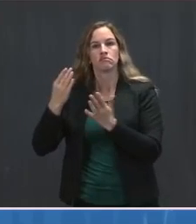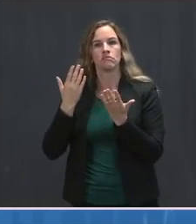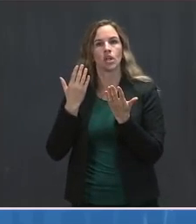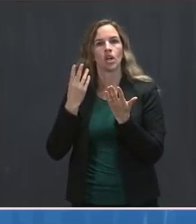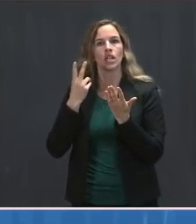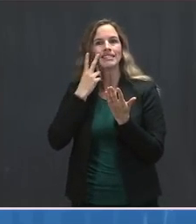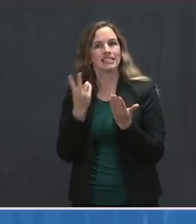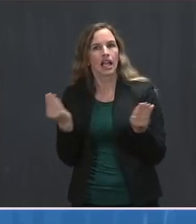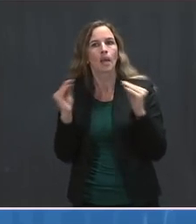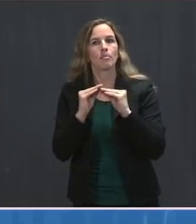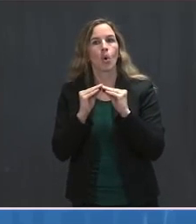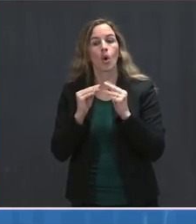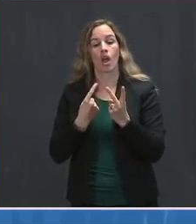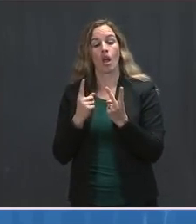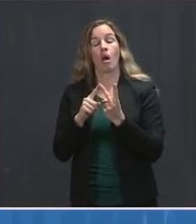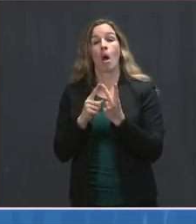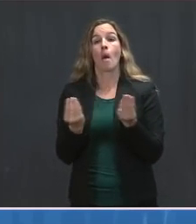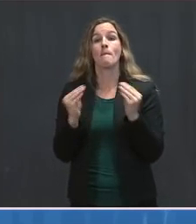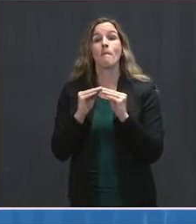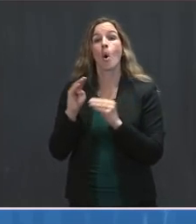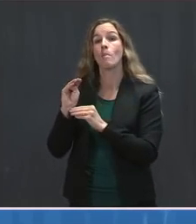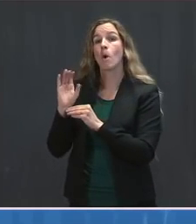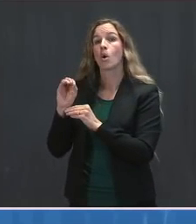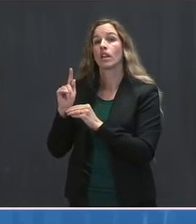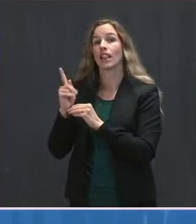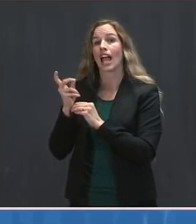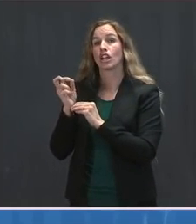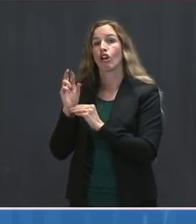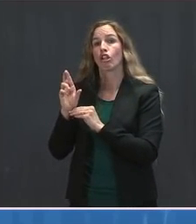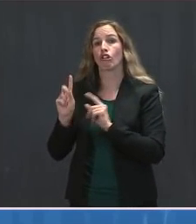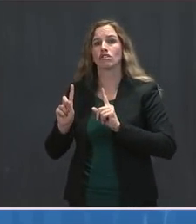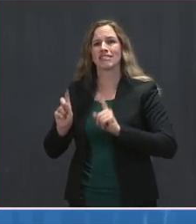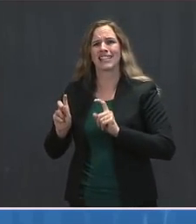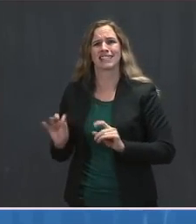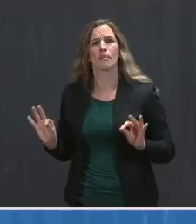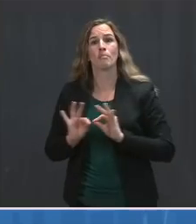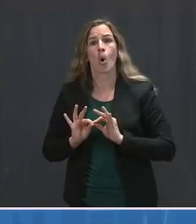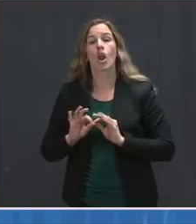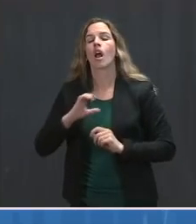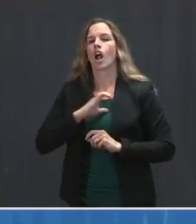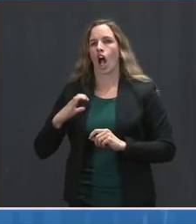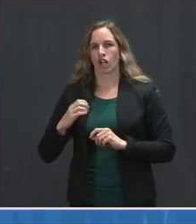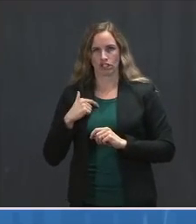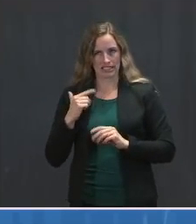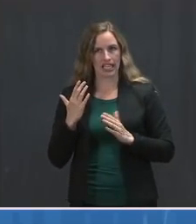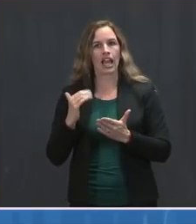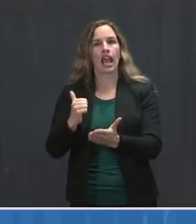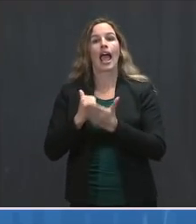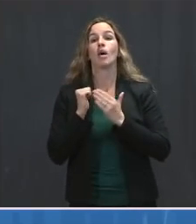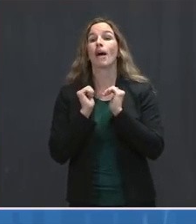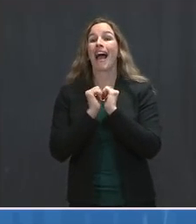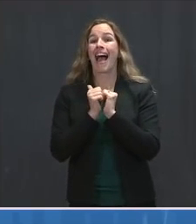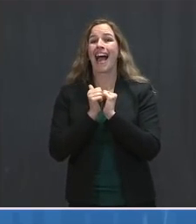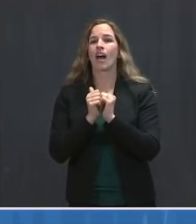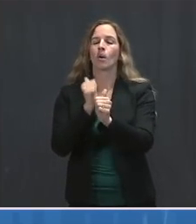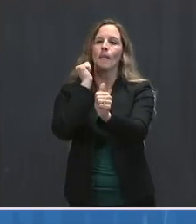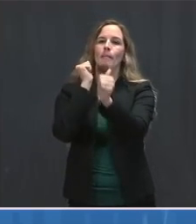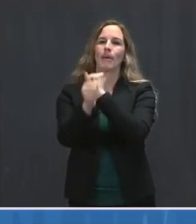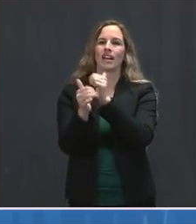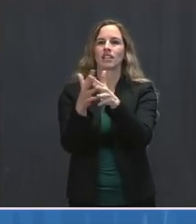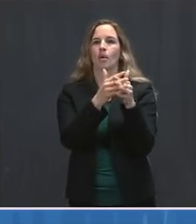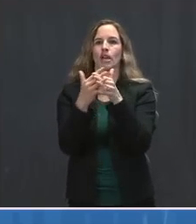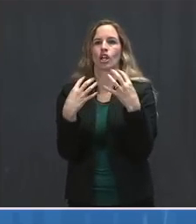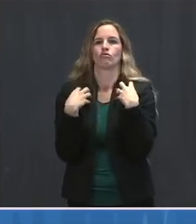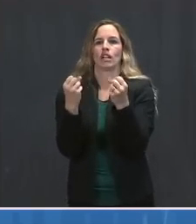or ramp up molecular tests, require funding. Congress could help this effort greatly by passing the American Rescue Plan. And with that,